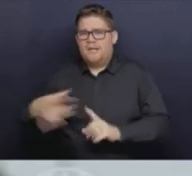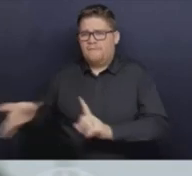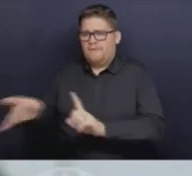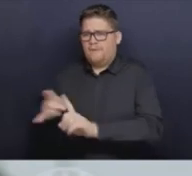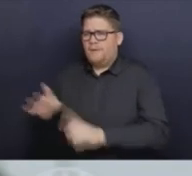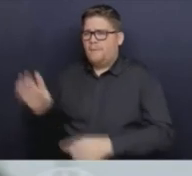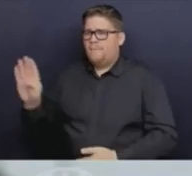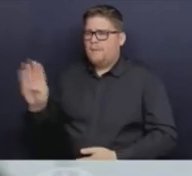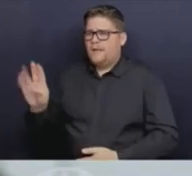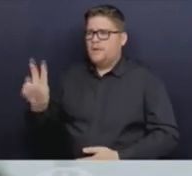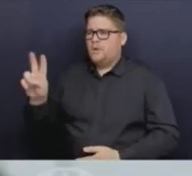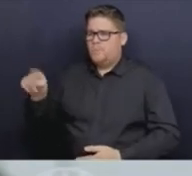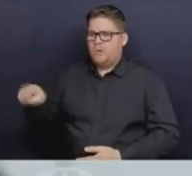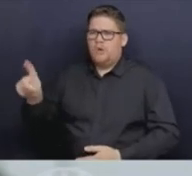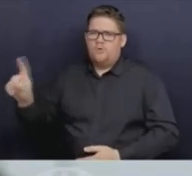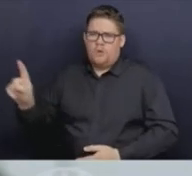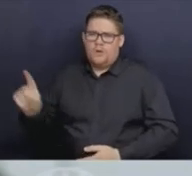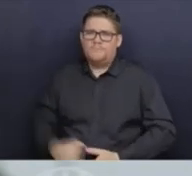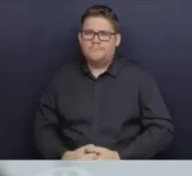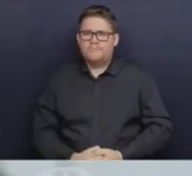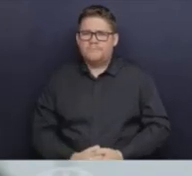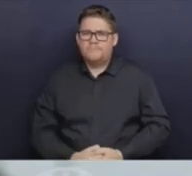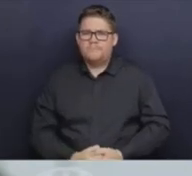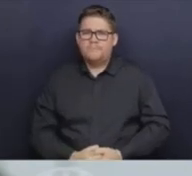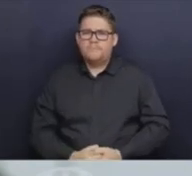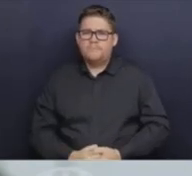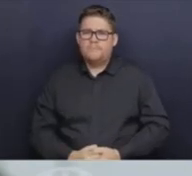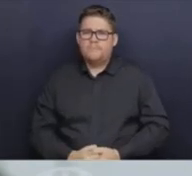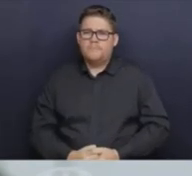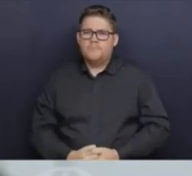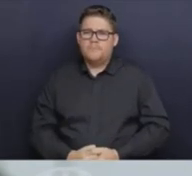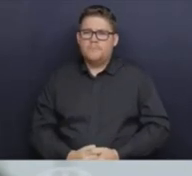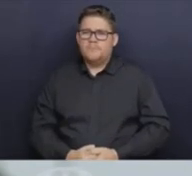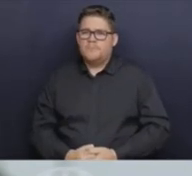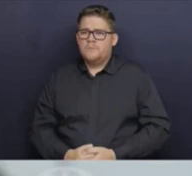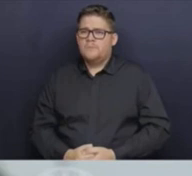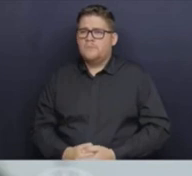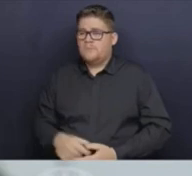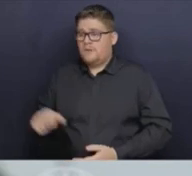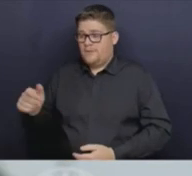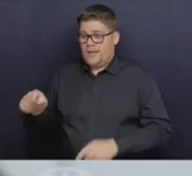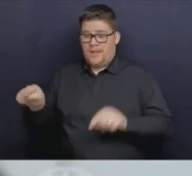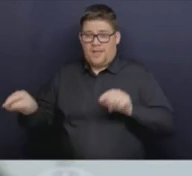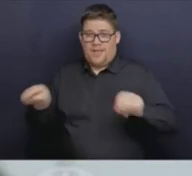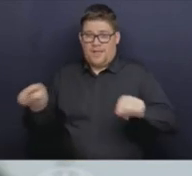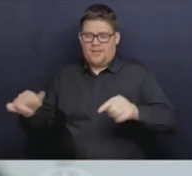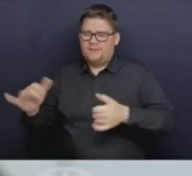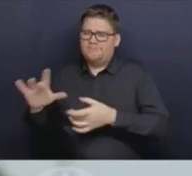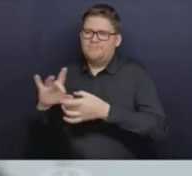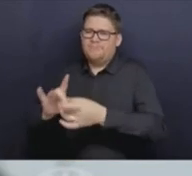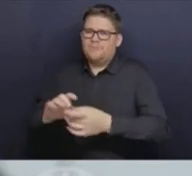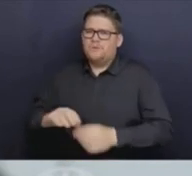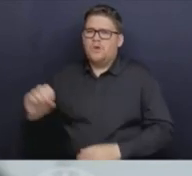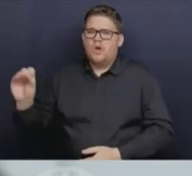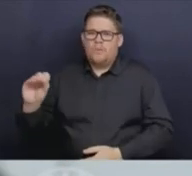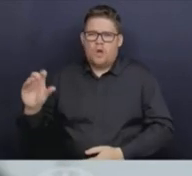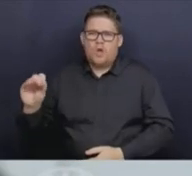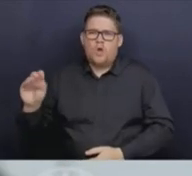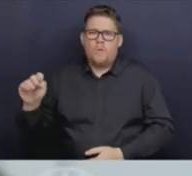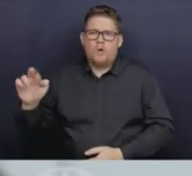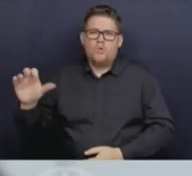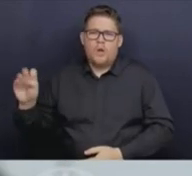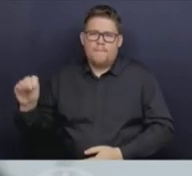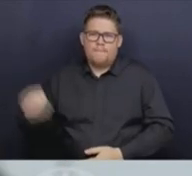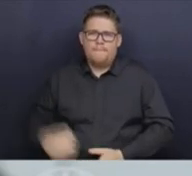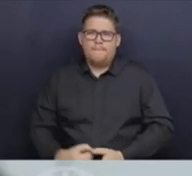these are sub-variants of Omicron. And I think that's really, really important. And while this XBB 1